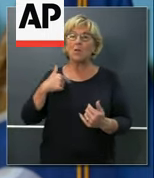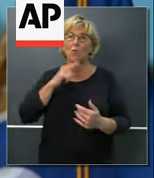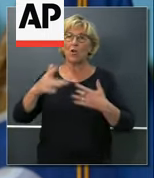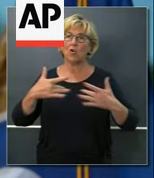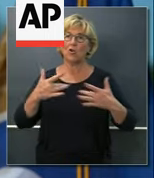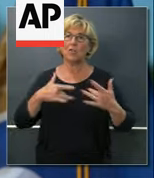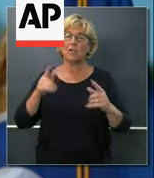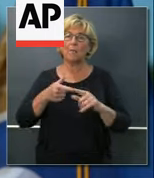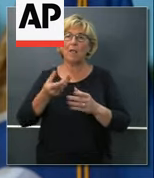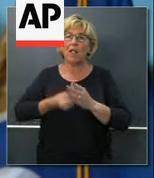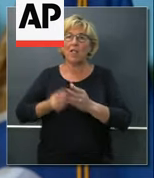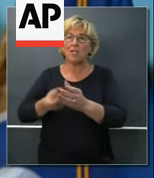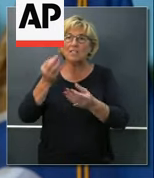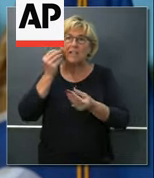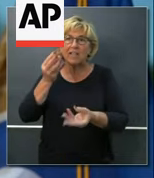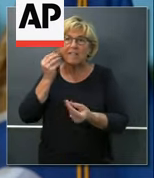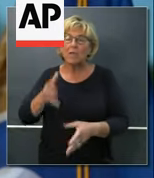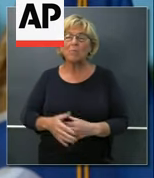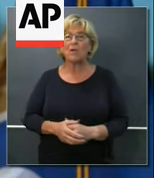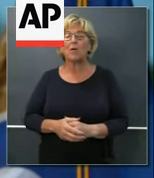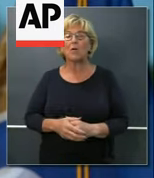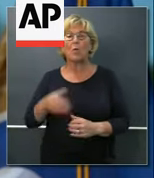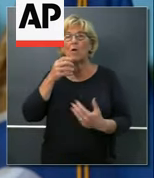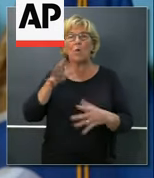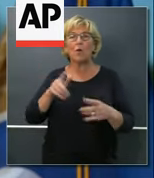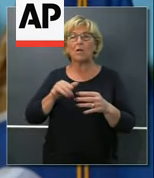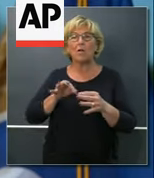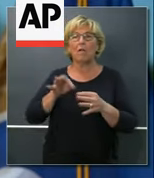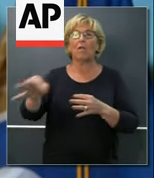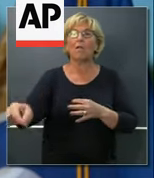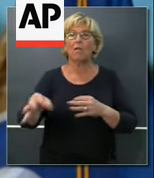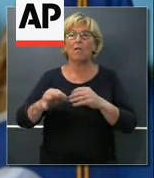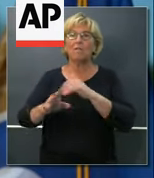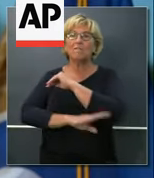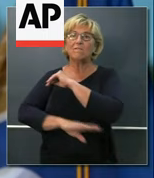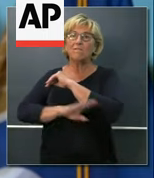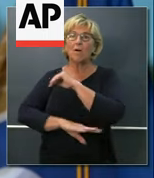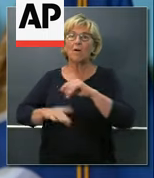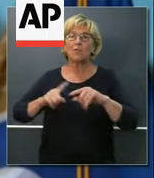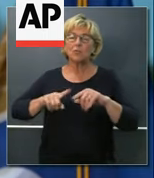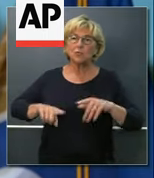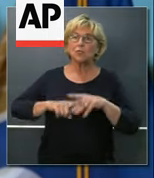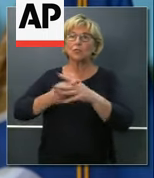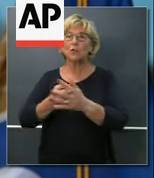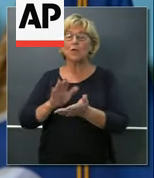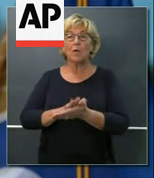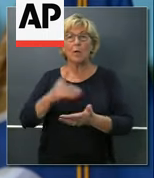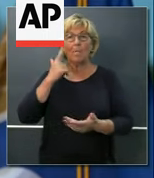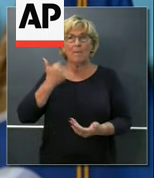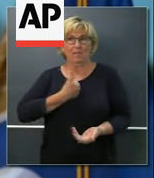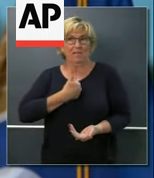about waiting until later in the year into the fall for the new school year. As a parent myself